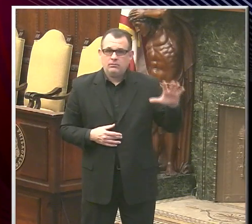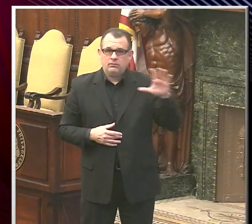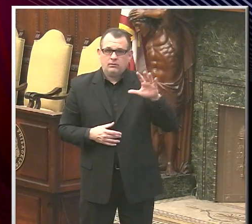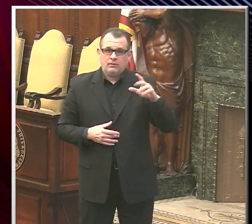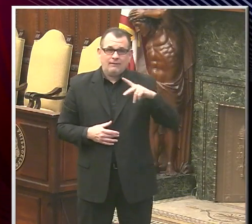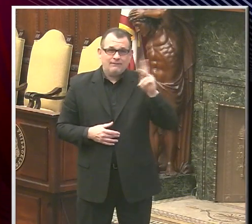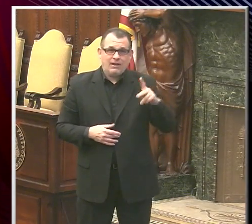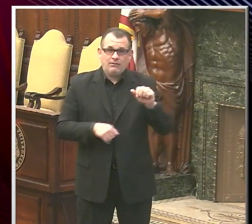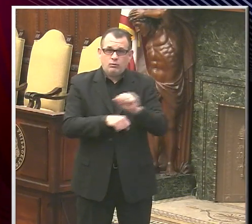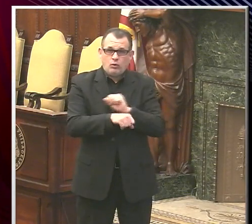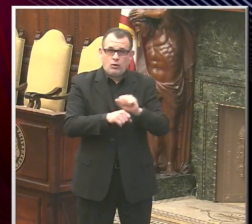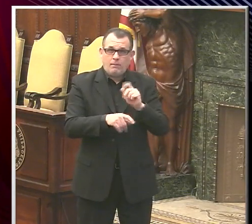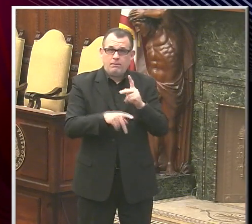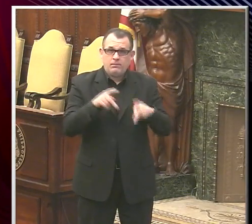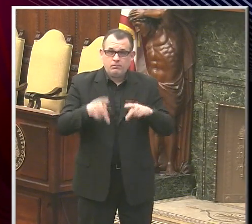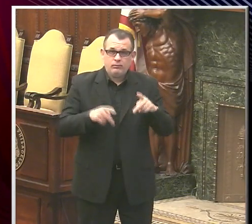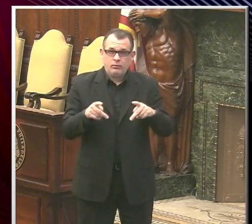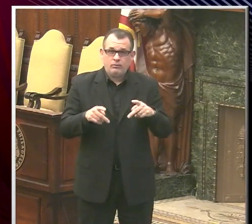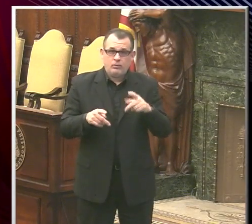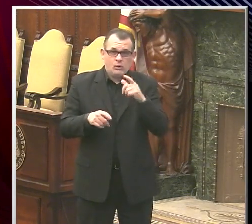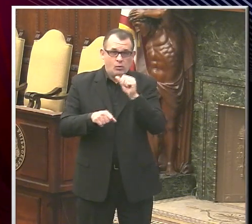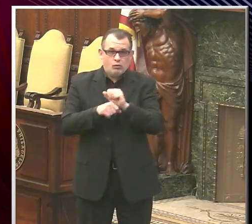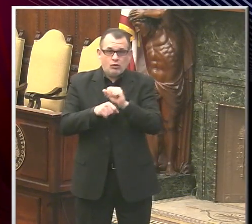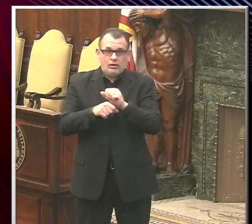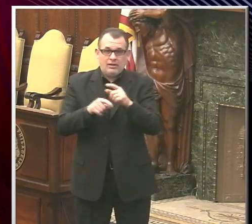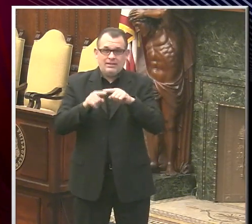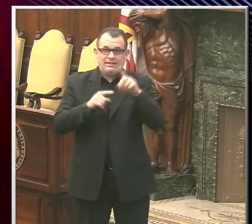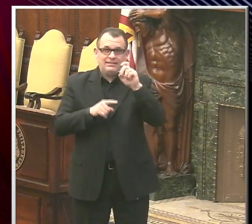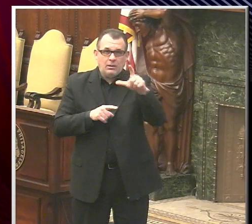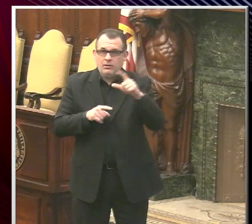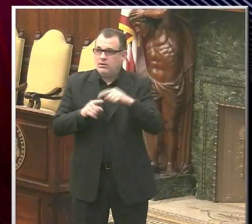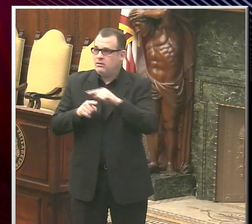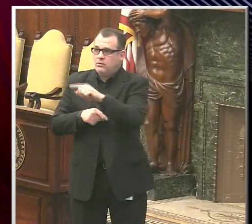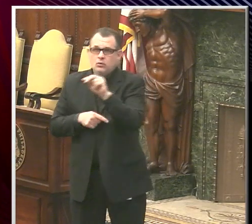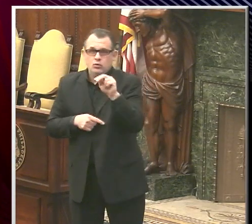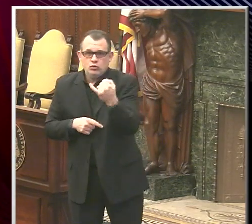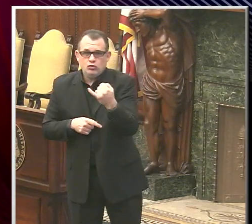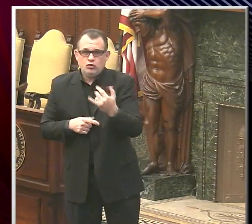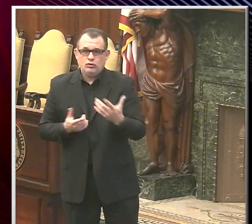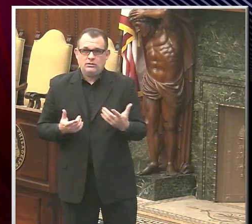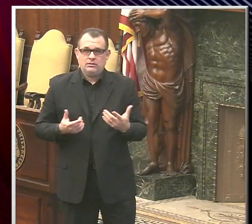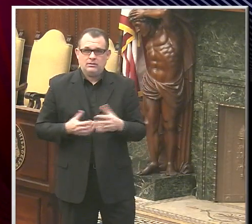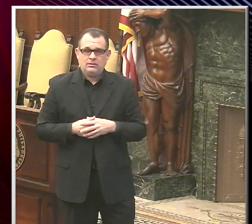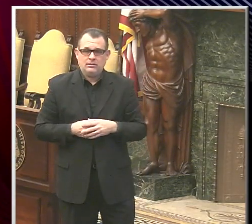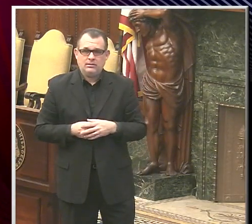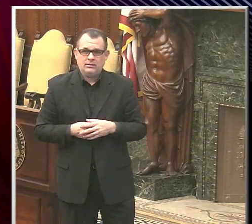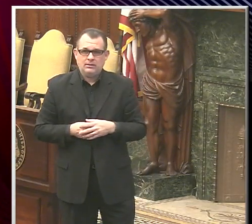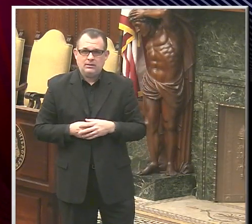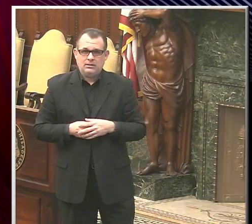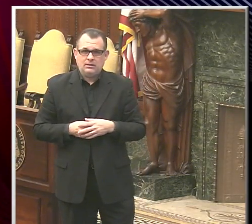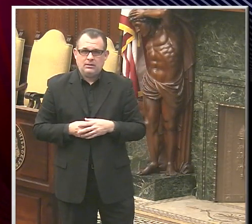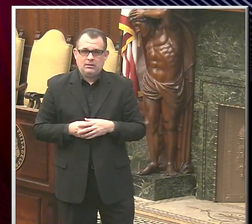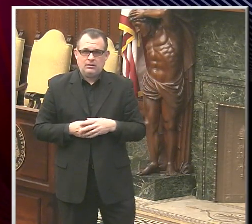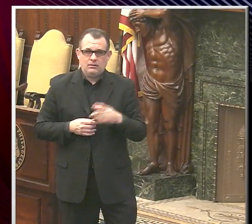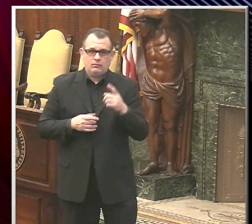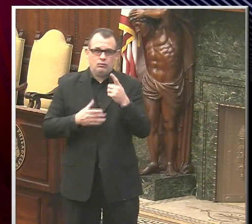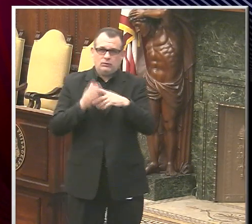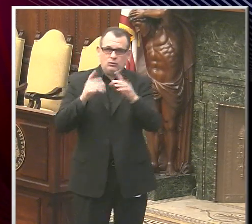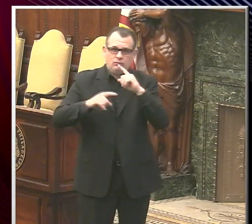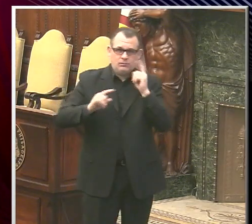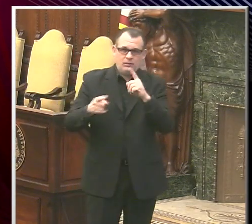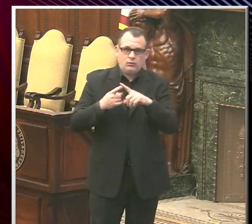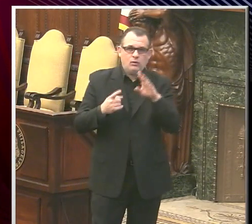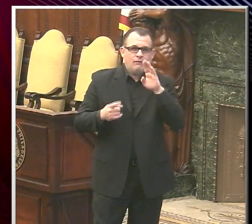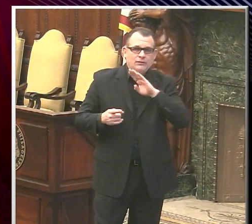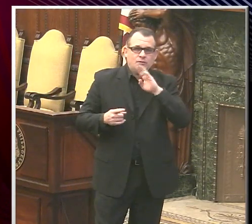in Jersey and Delaware right over the border getting their appointments and vaccinations. What's your response to the frustrations that you're